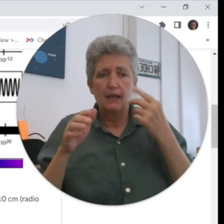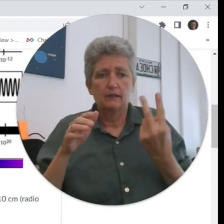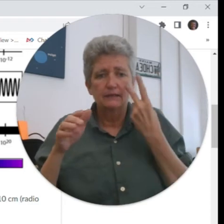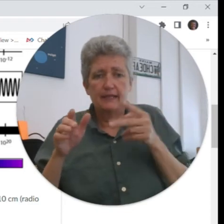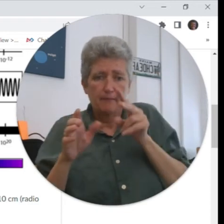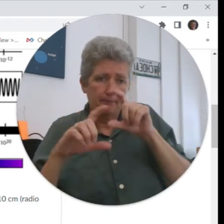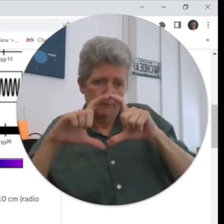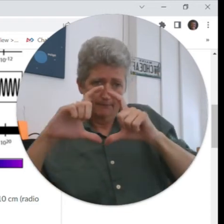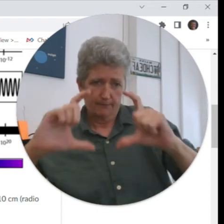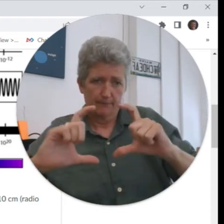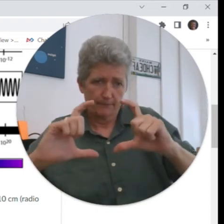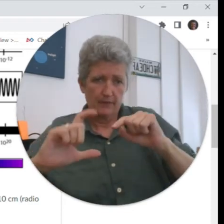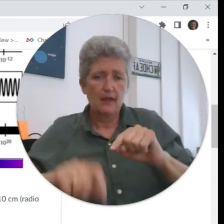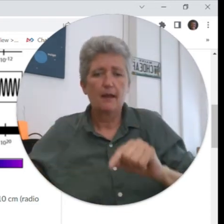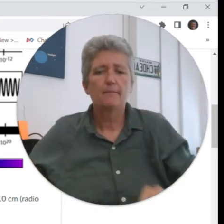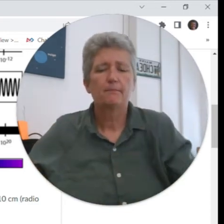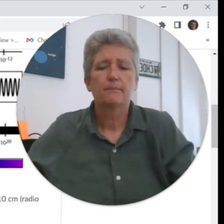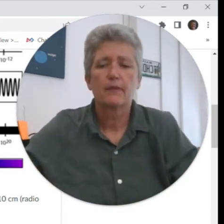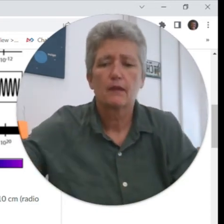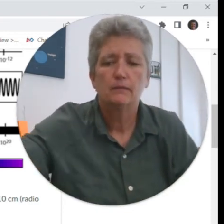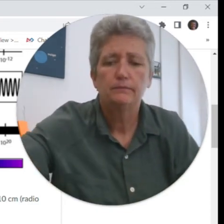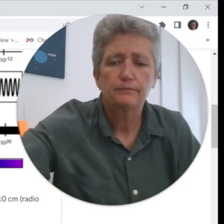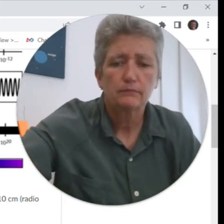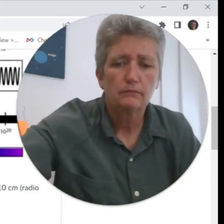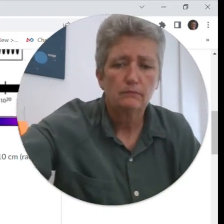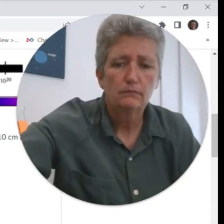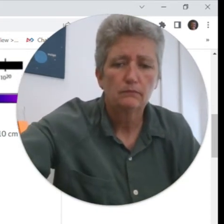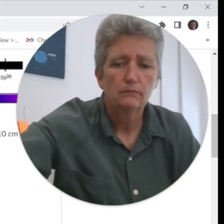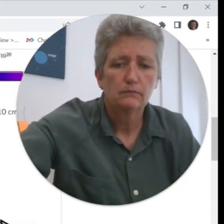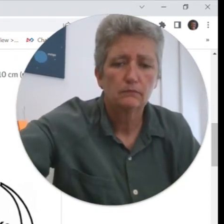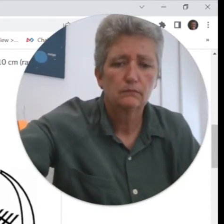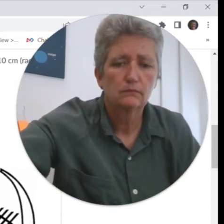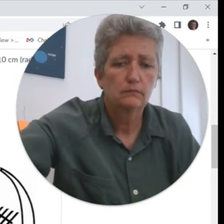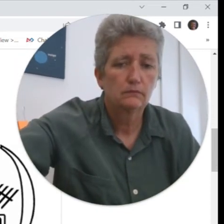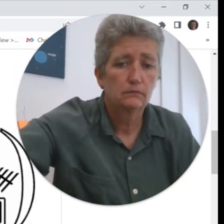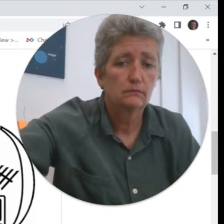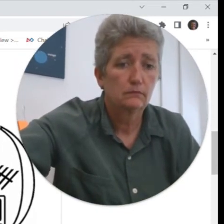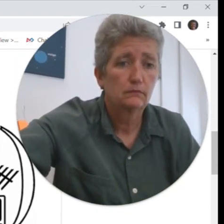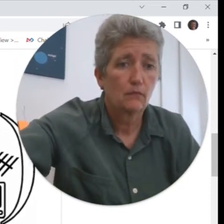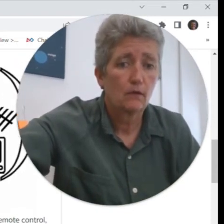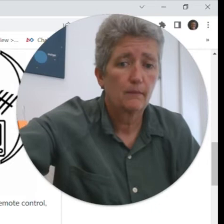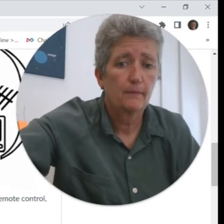or looking for fish and they can see that on a little screen